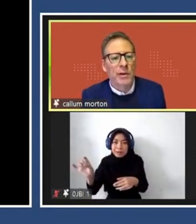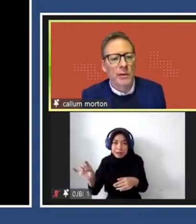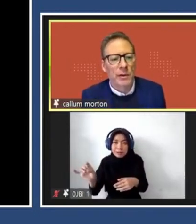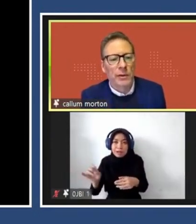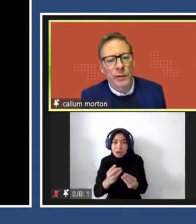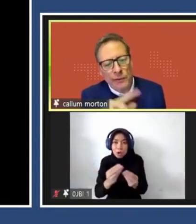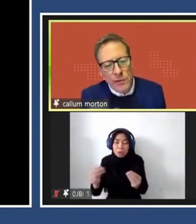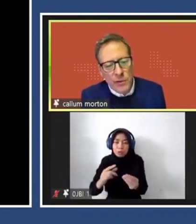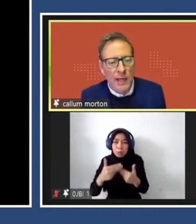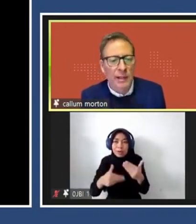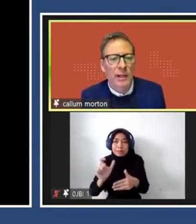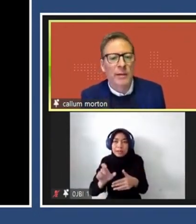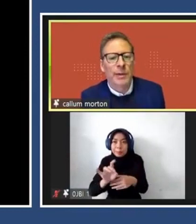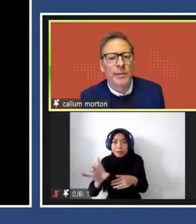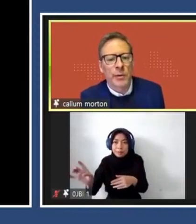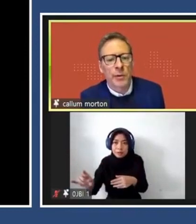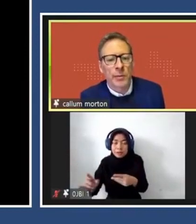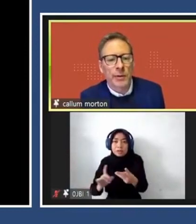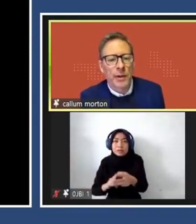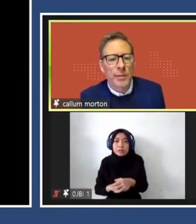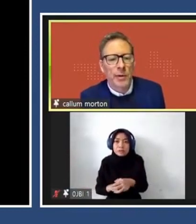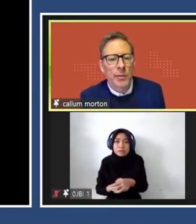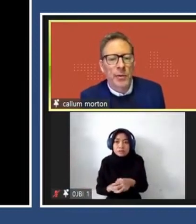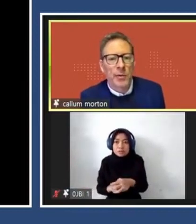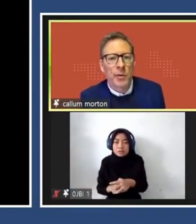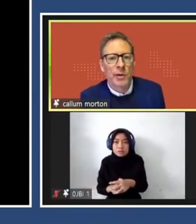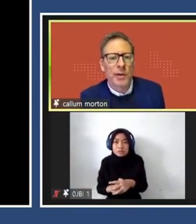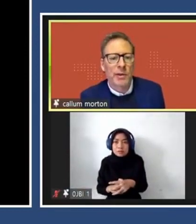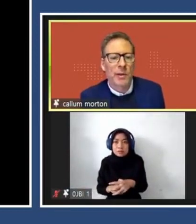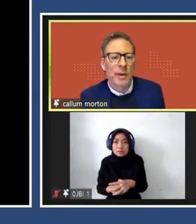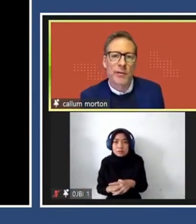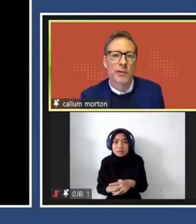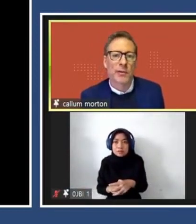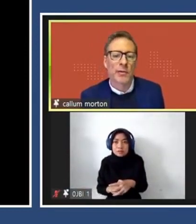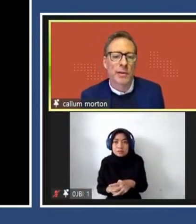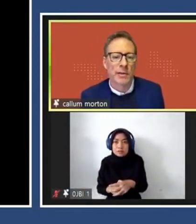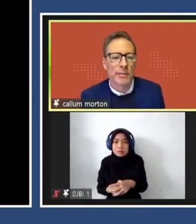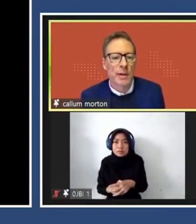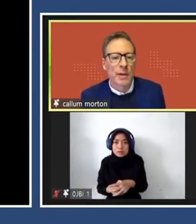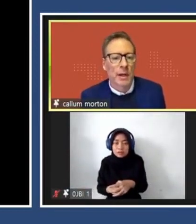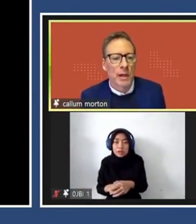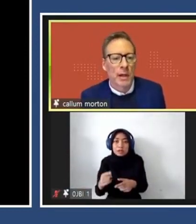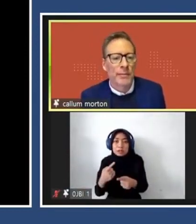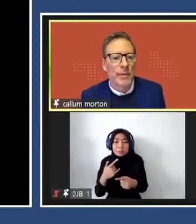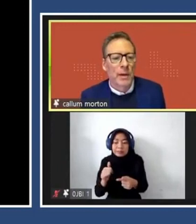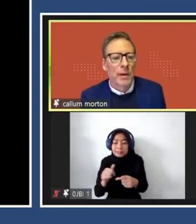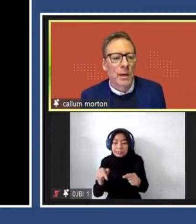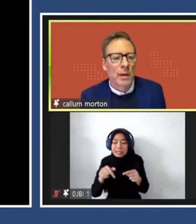precisely, not sort of jagged like it'd been ruined, but because it was a work essentially about structural racism,